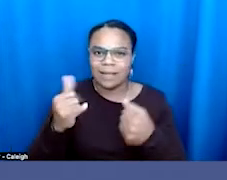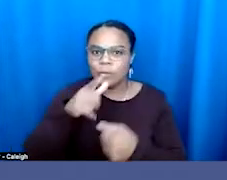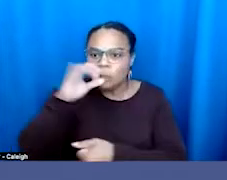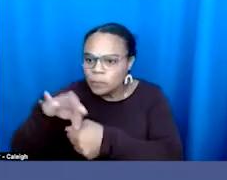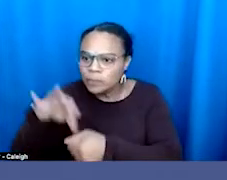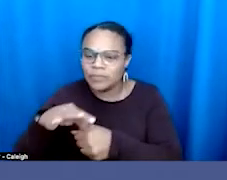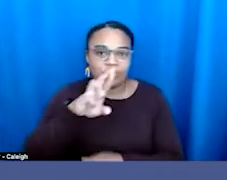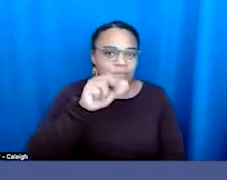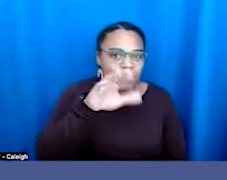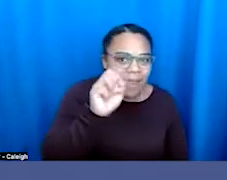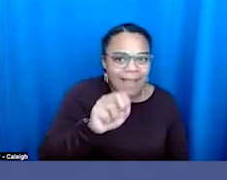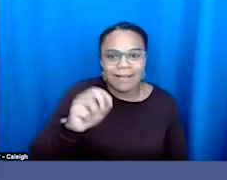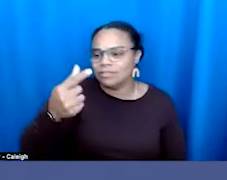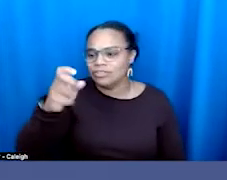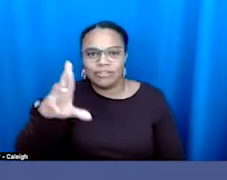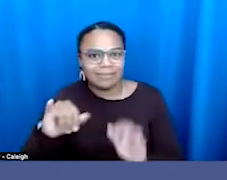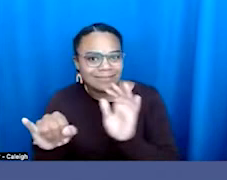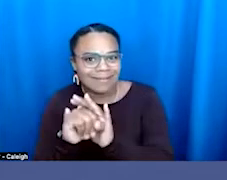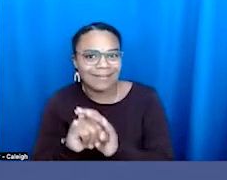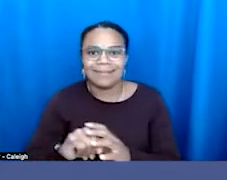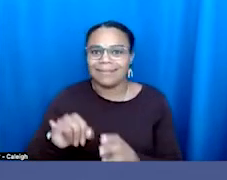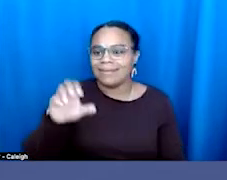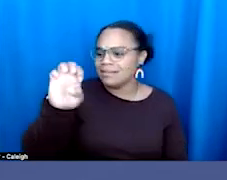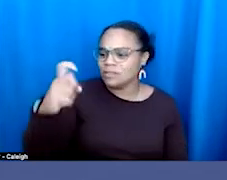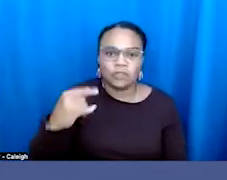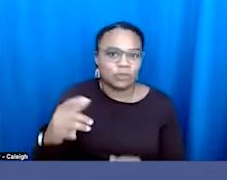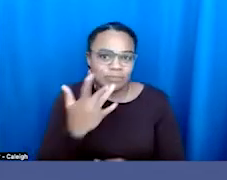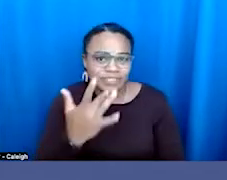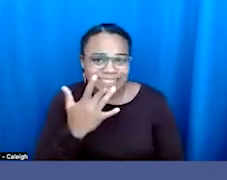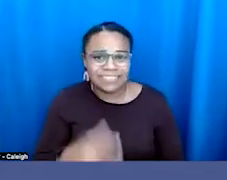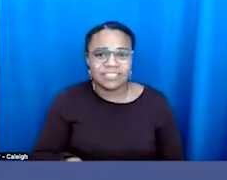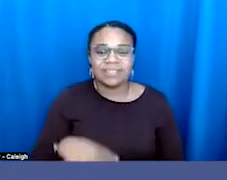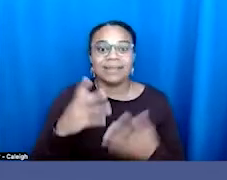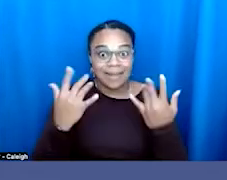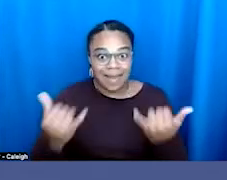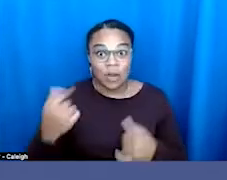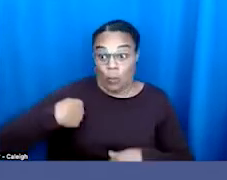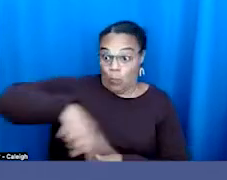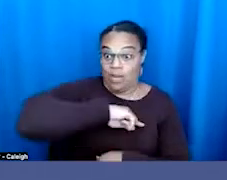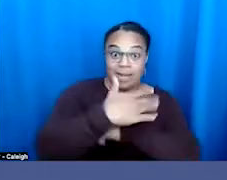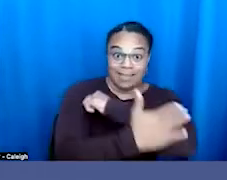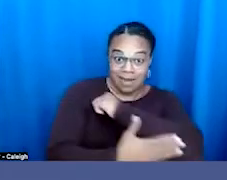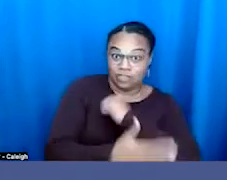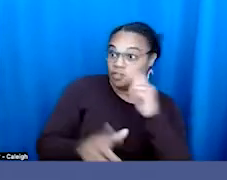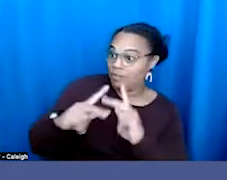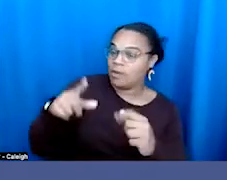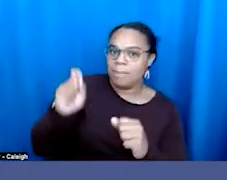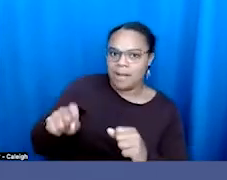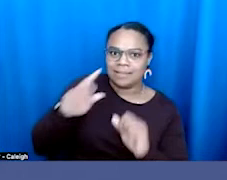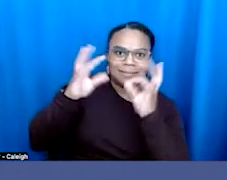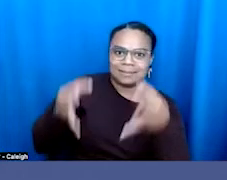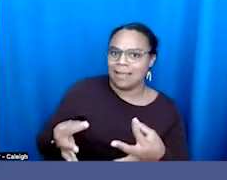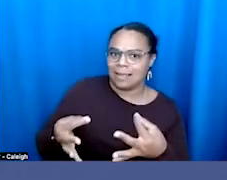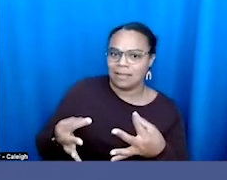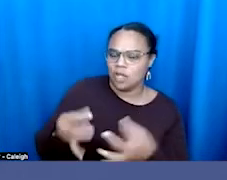orientation. And this is that inflection point for our country where we decide which path we take. We either regress